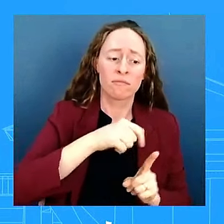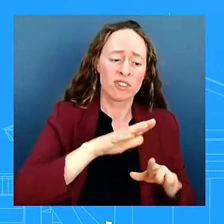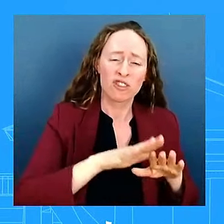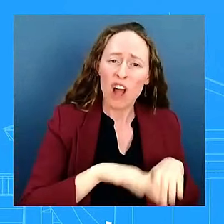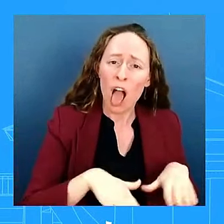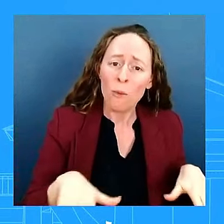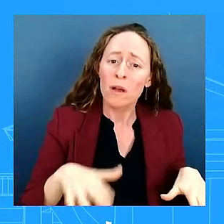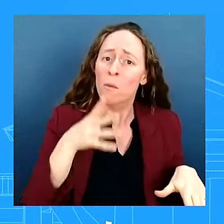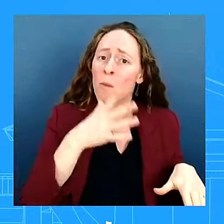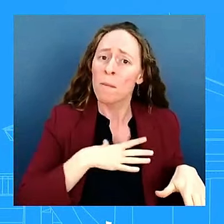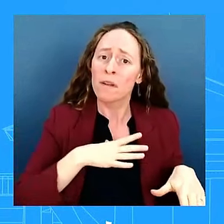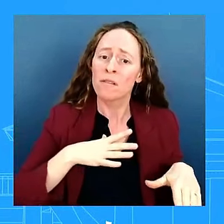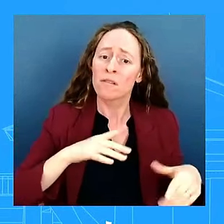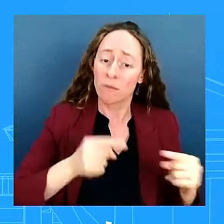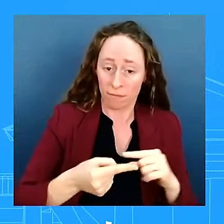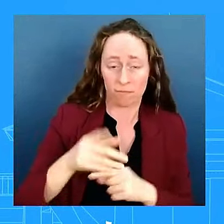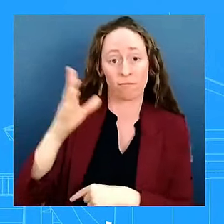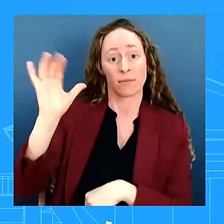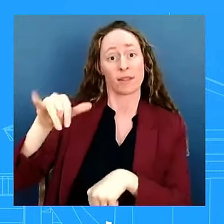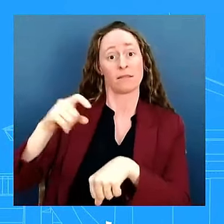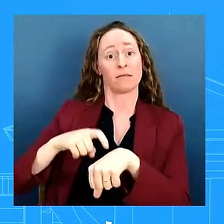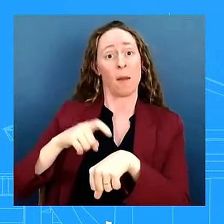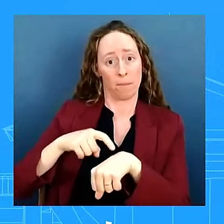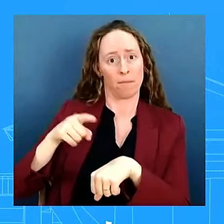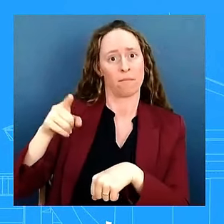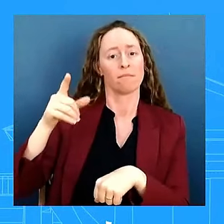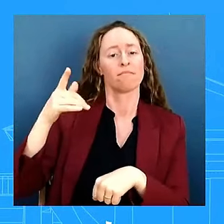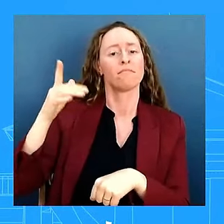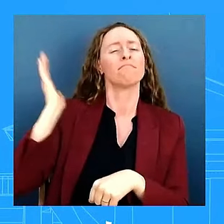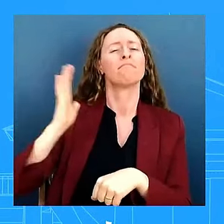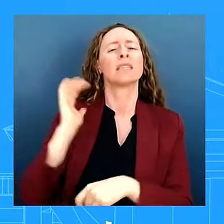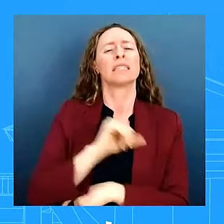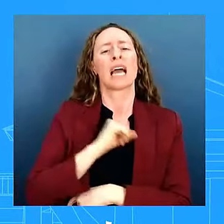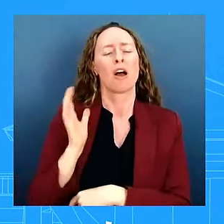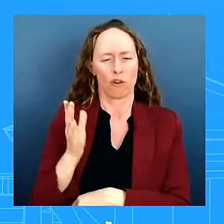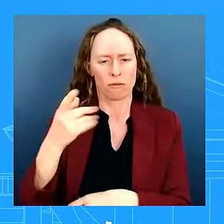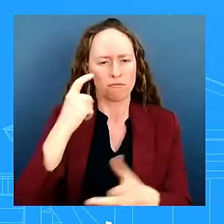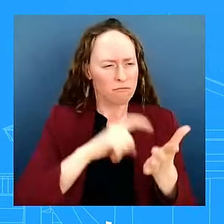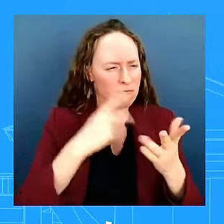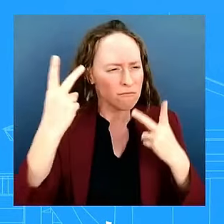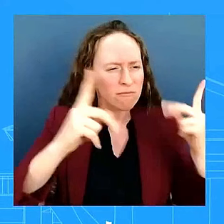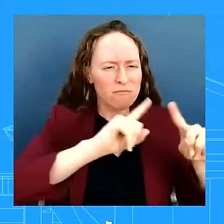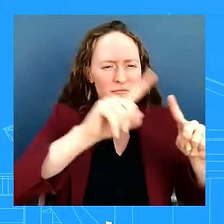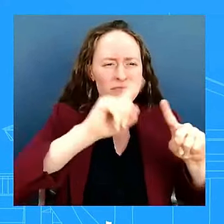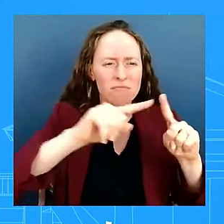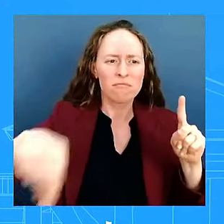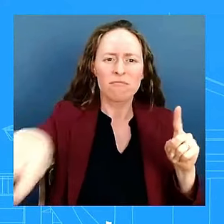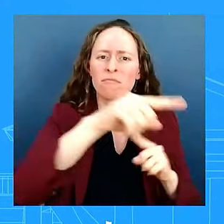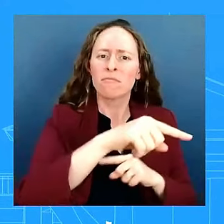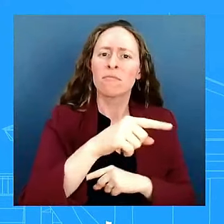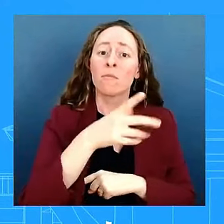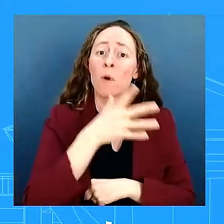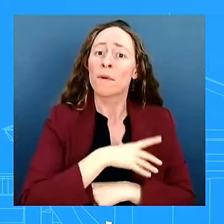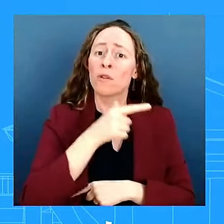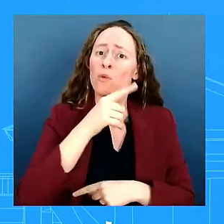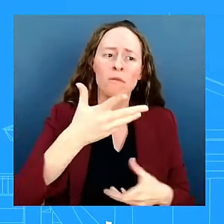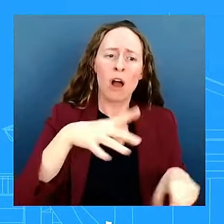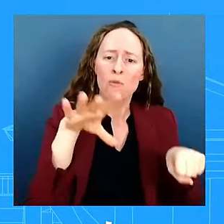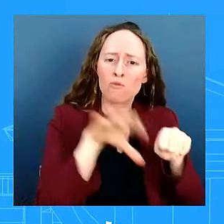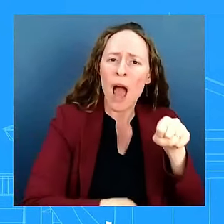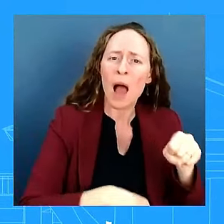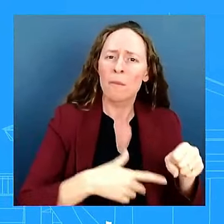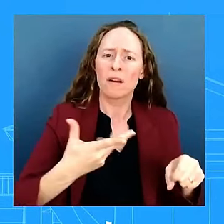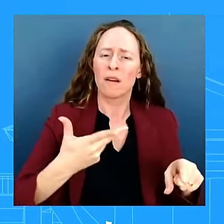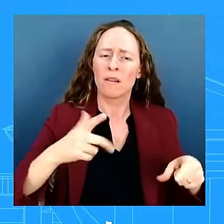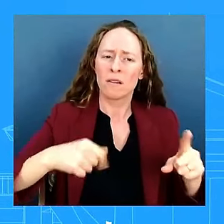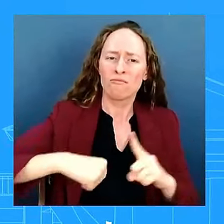away from violence against women few police departments had special victims unit many states had laws on the books